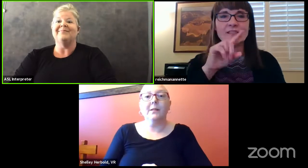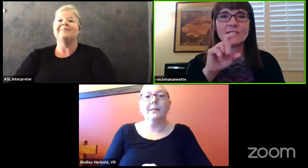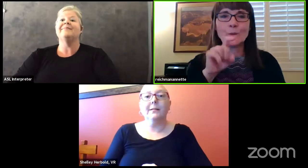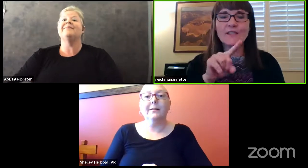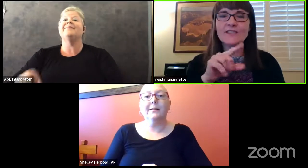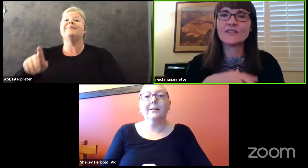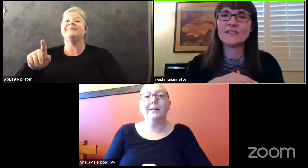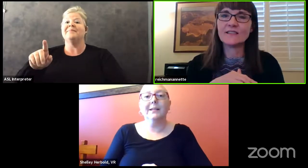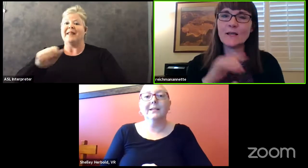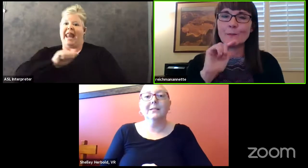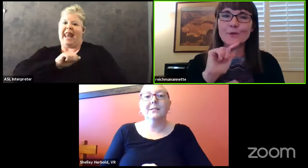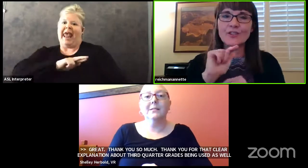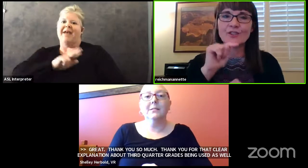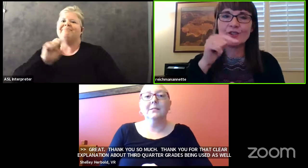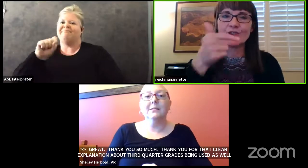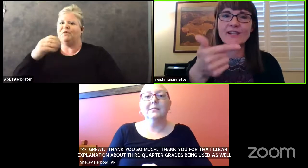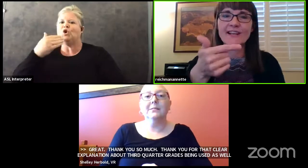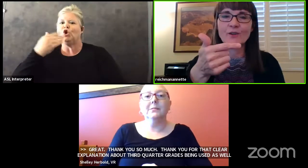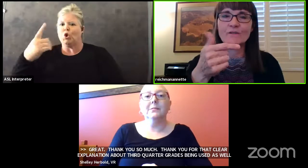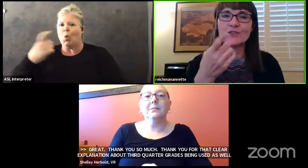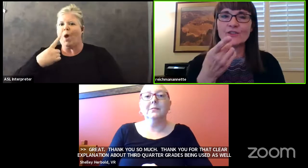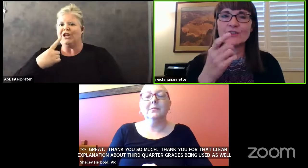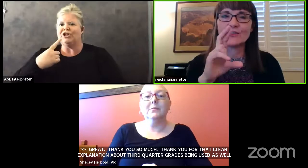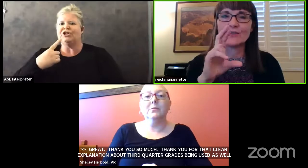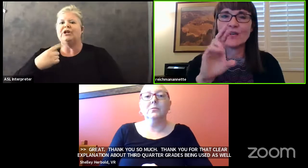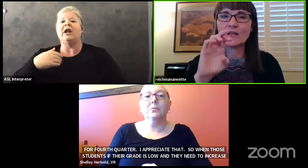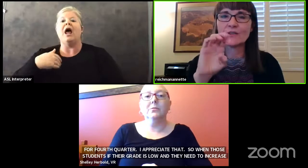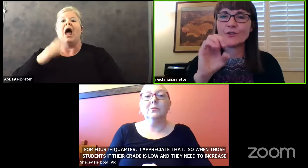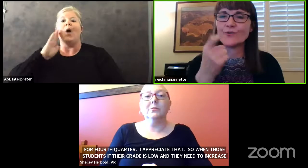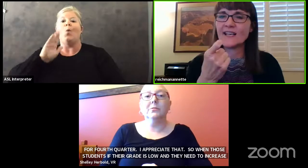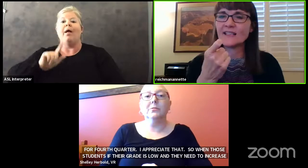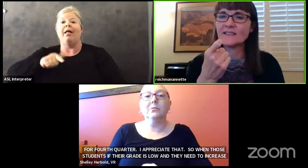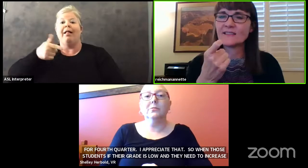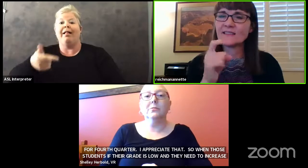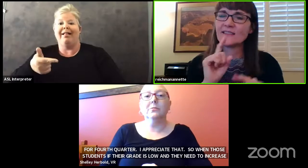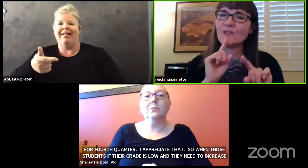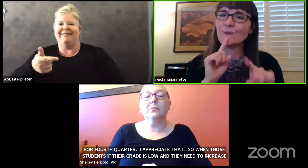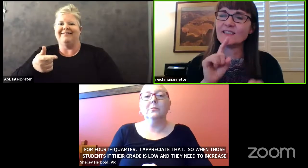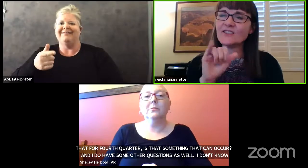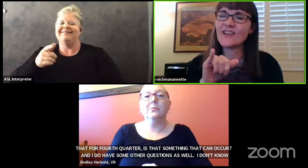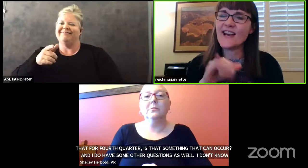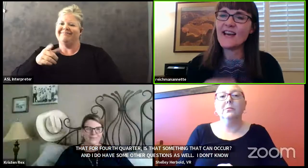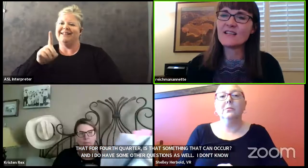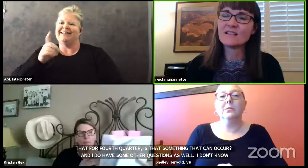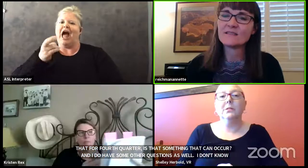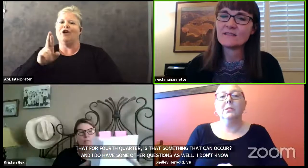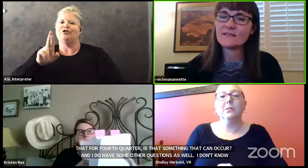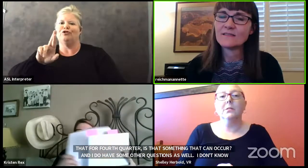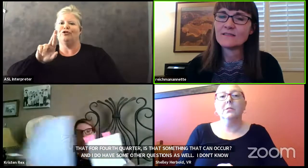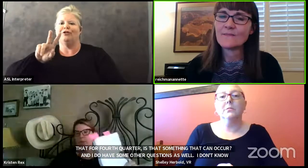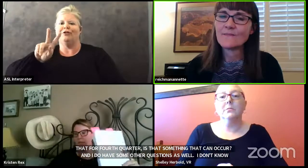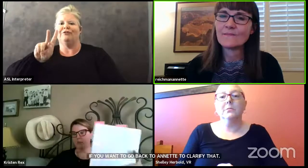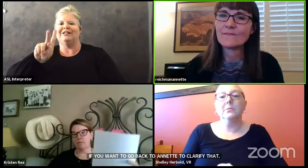That's a good question. I'm going to turn that over to Dr. Vex. Can you answer that?